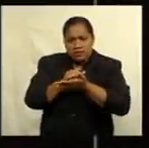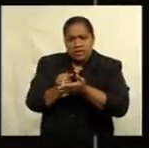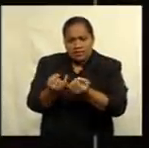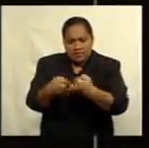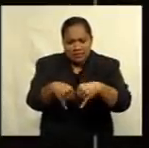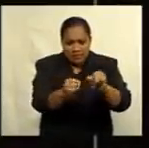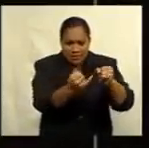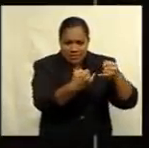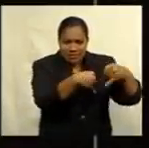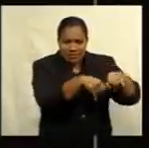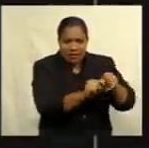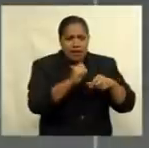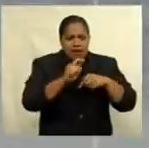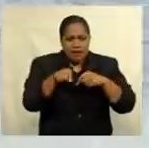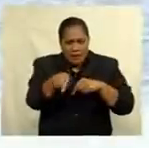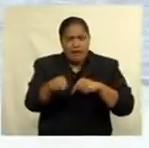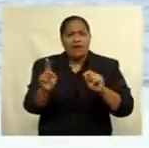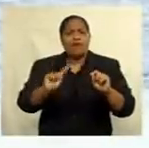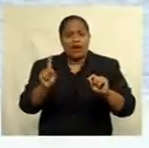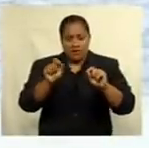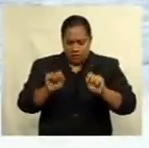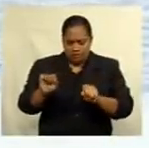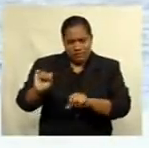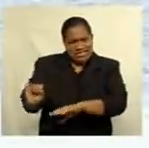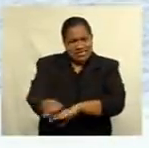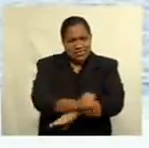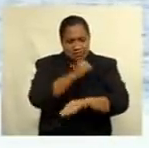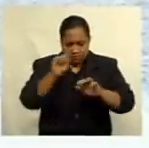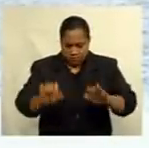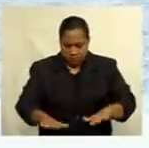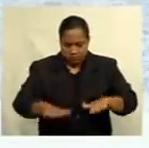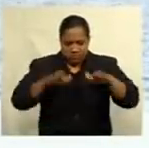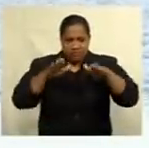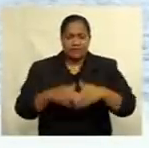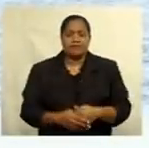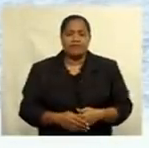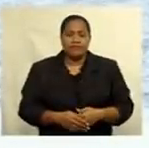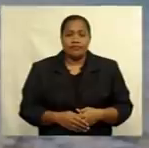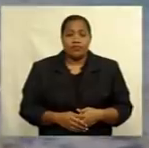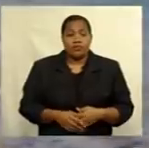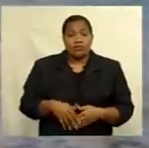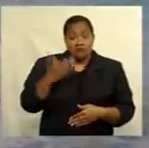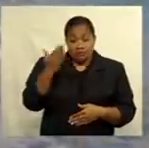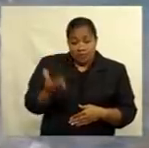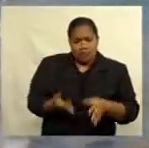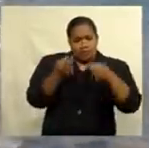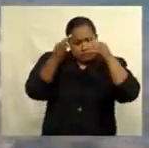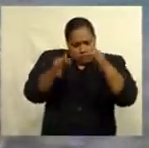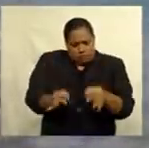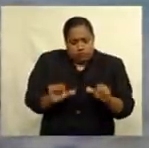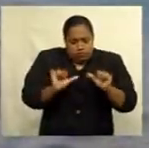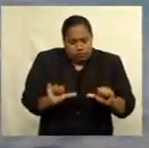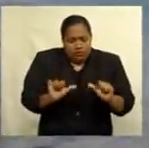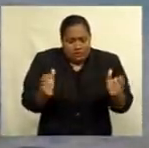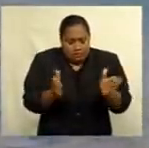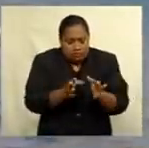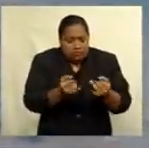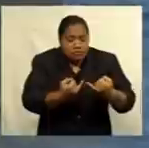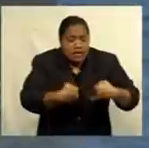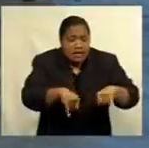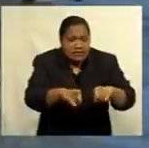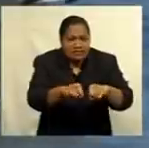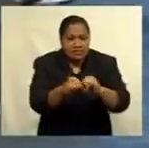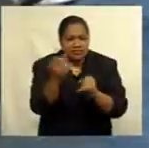-related sea level rise. It's a milestone decision to protect the boundaries of small island states threatened by